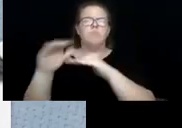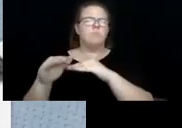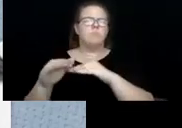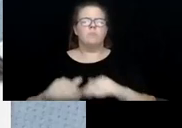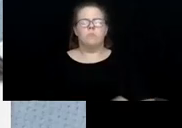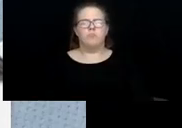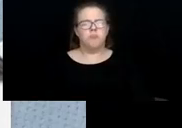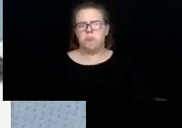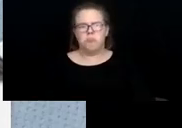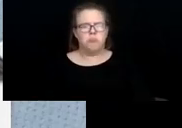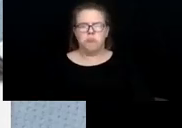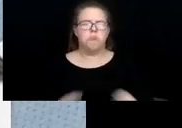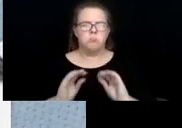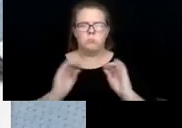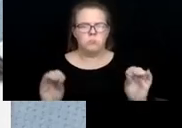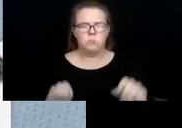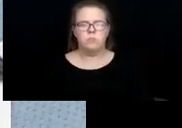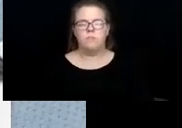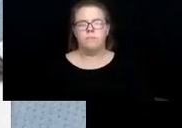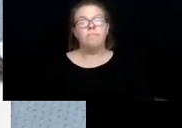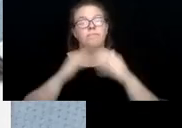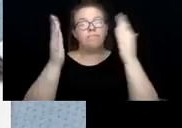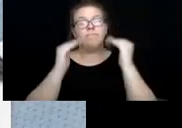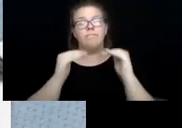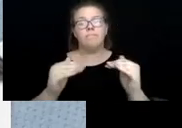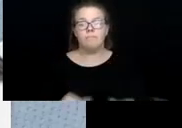minimums or maximums. Next slide.